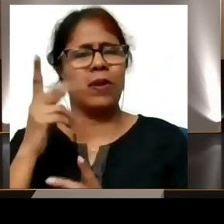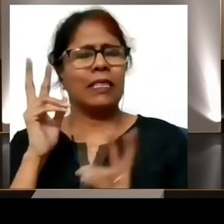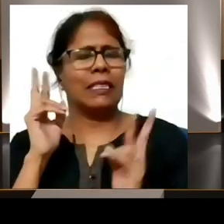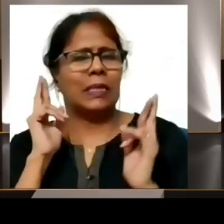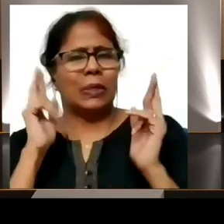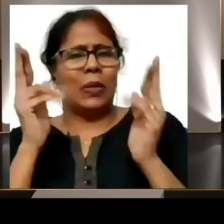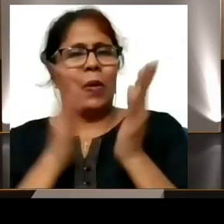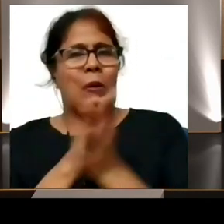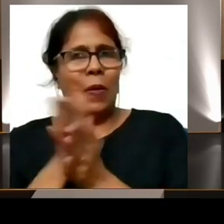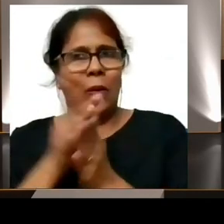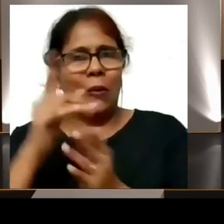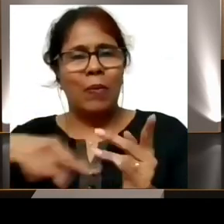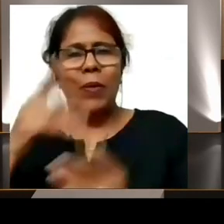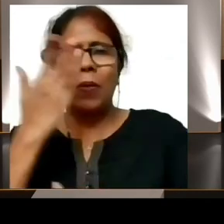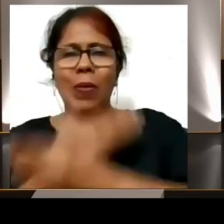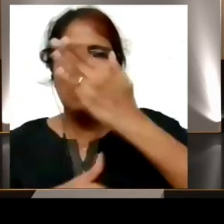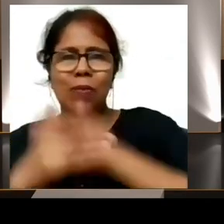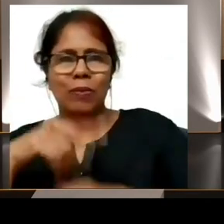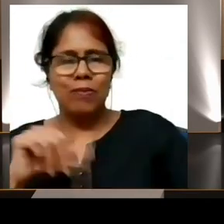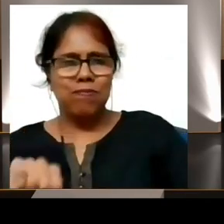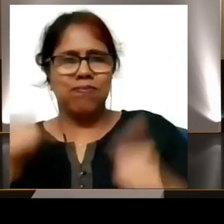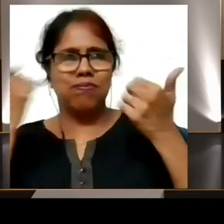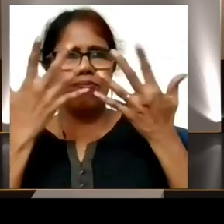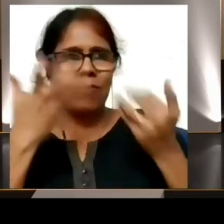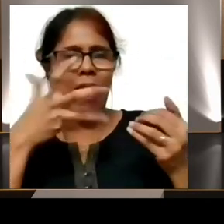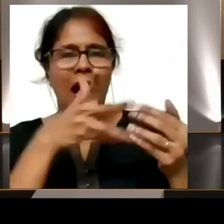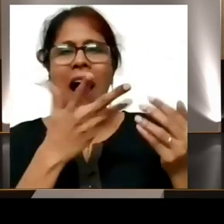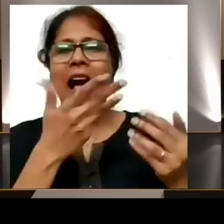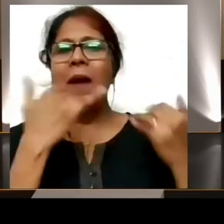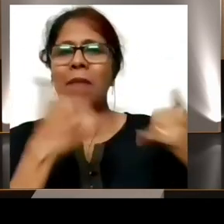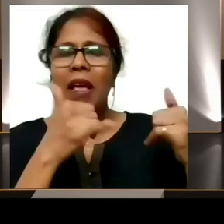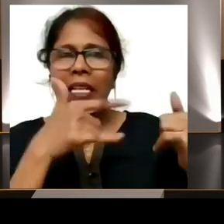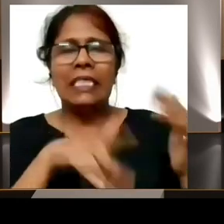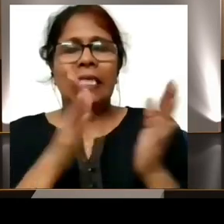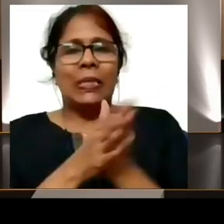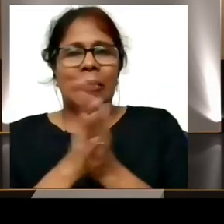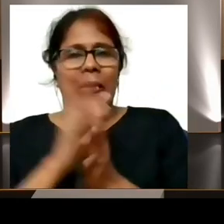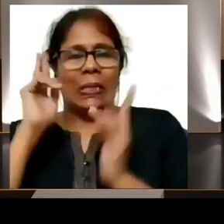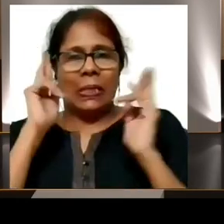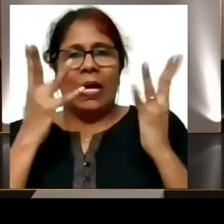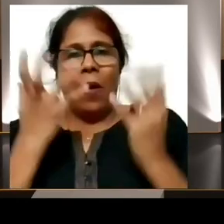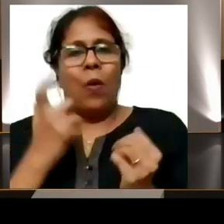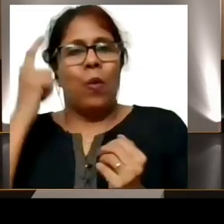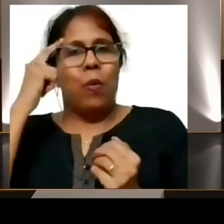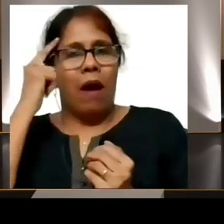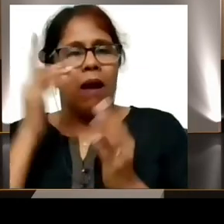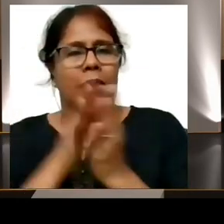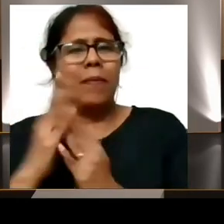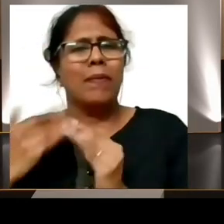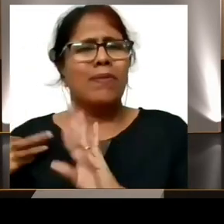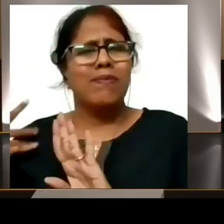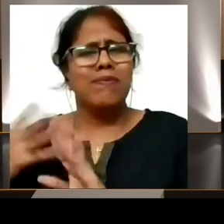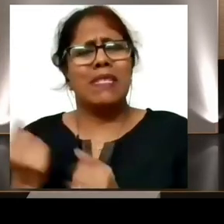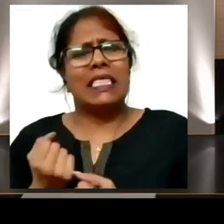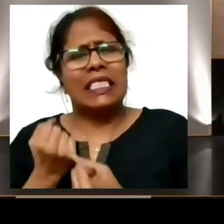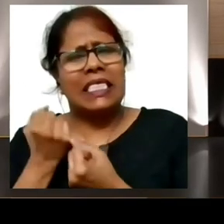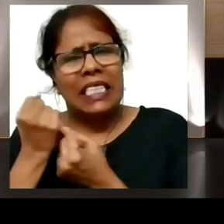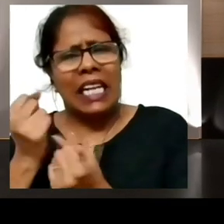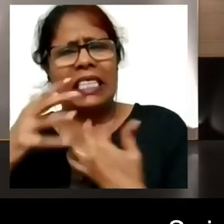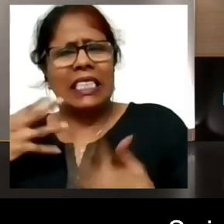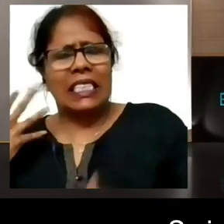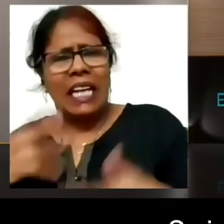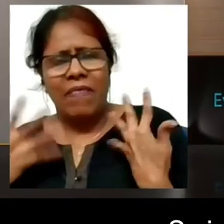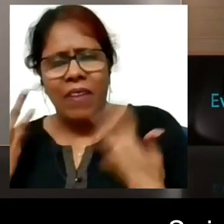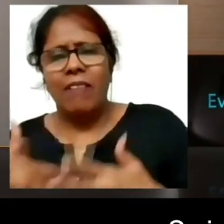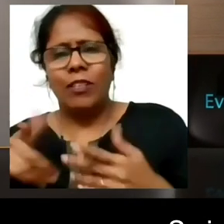para-athlete to, you know, become a Paralympian. And this is what I also wanted to become because I had sacrificed so much and, you know, I turned my life into